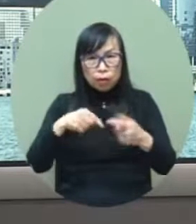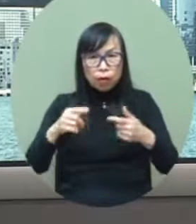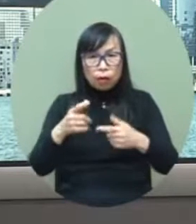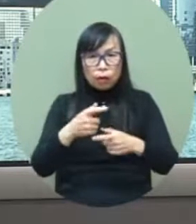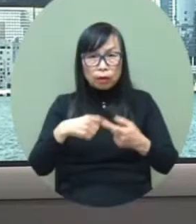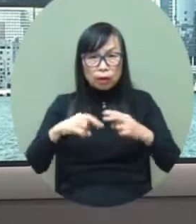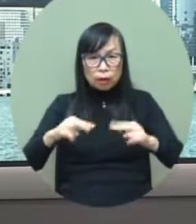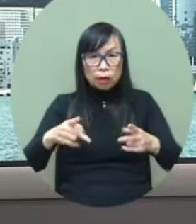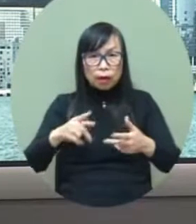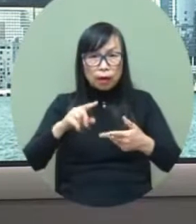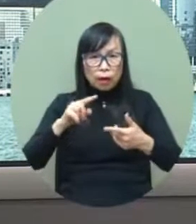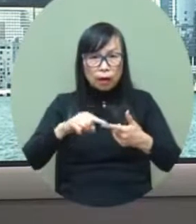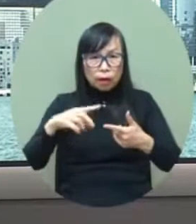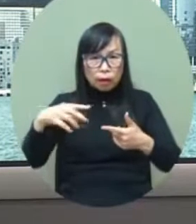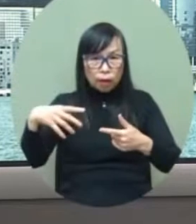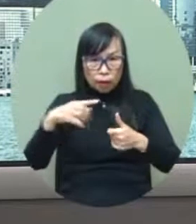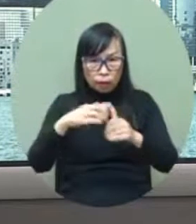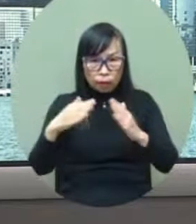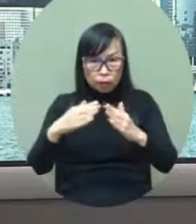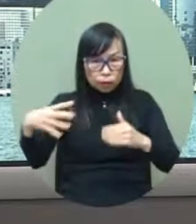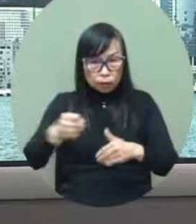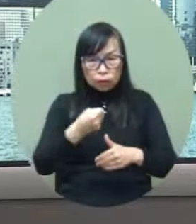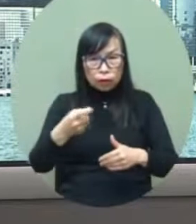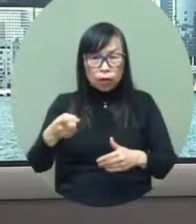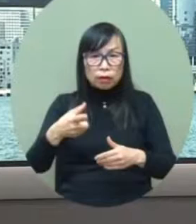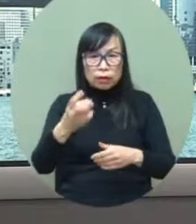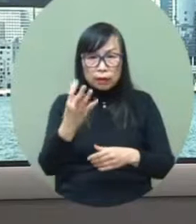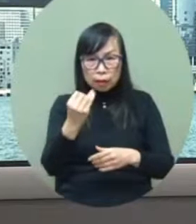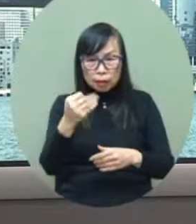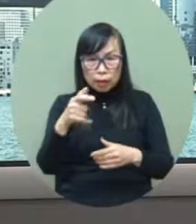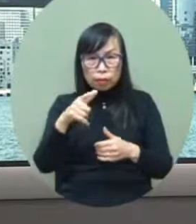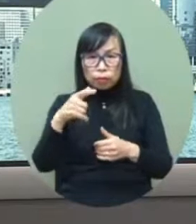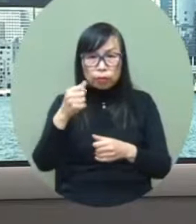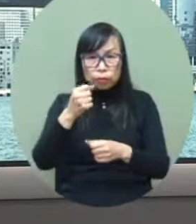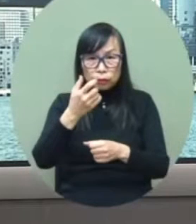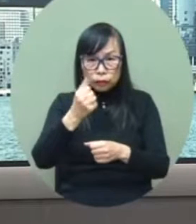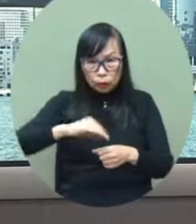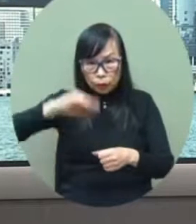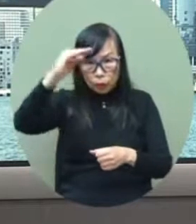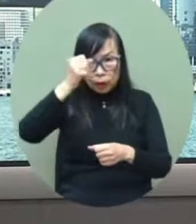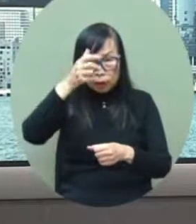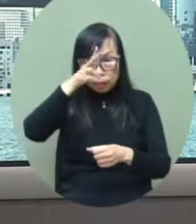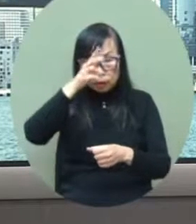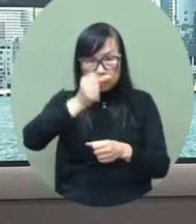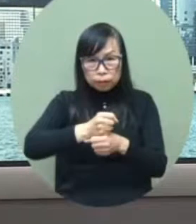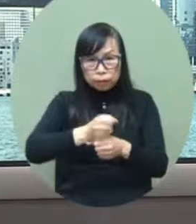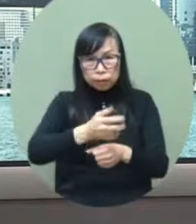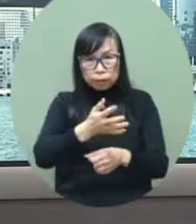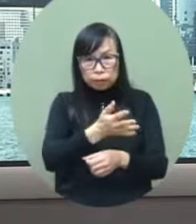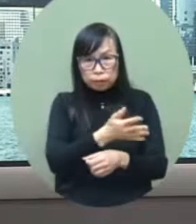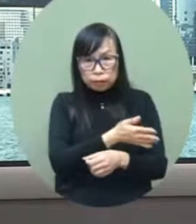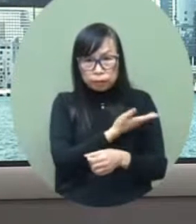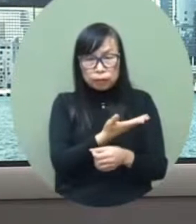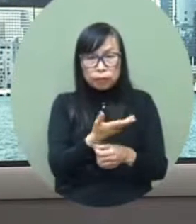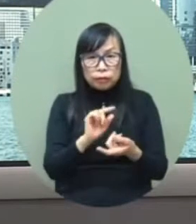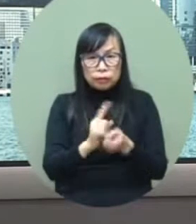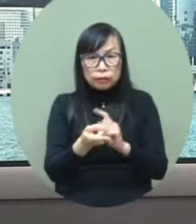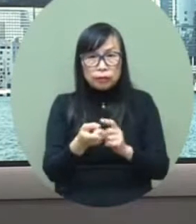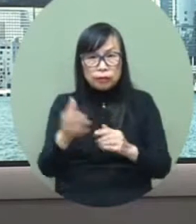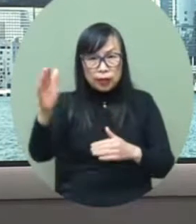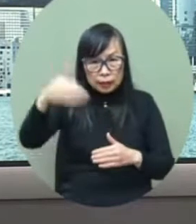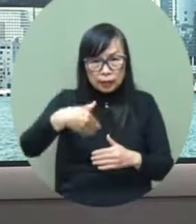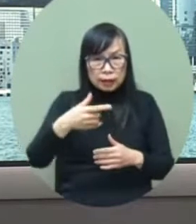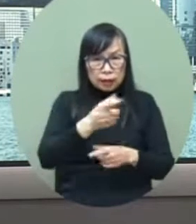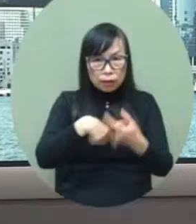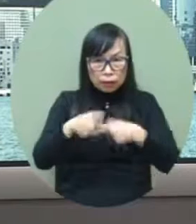attorney general um the secretary for commerce and economic development secretary for financial services and the treasury and